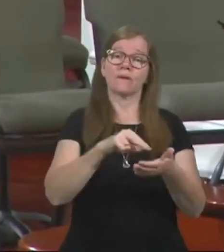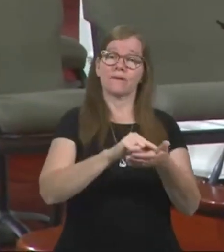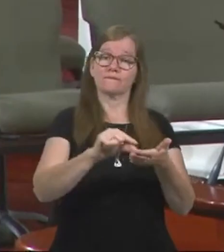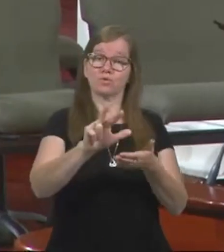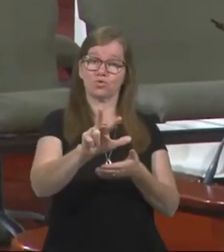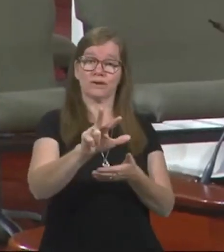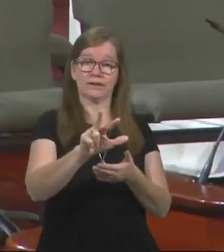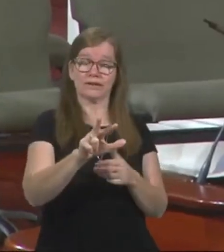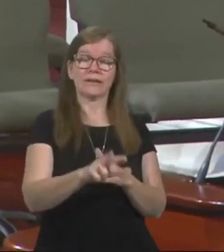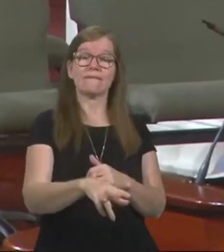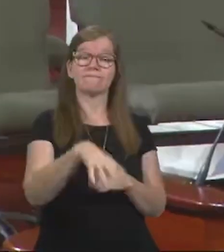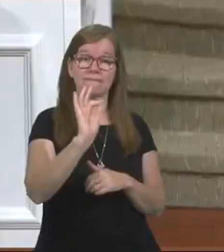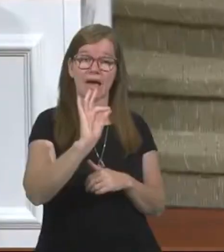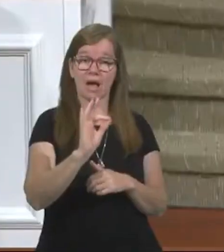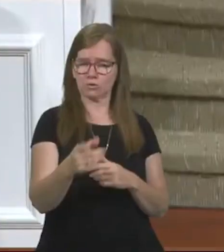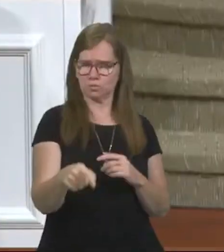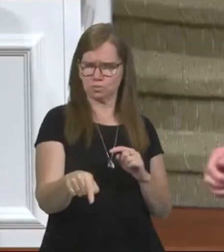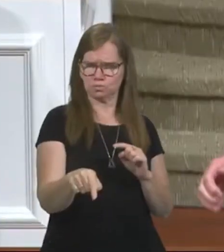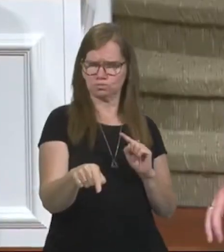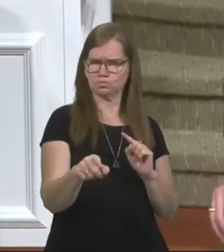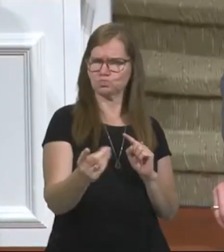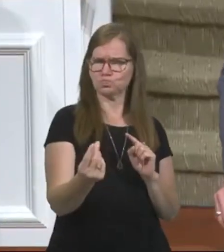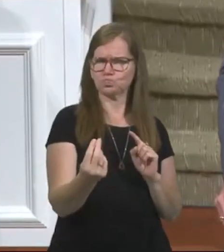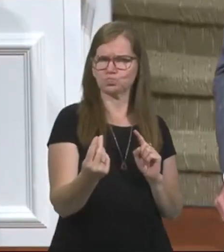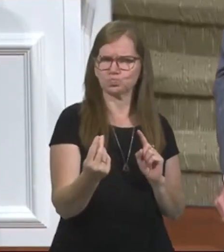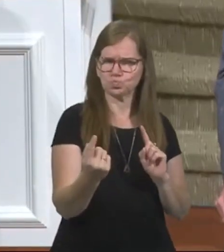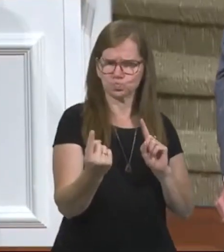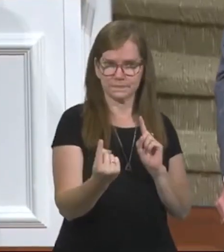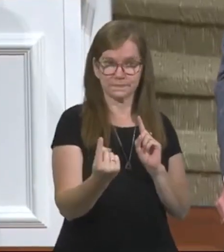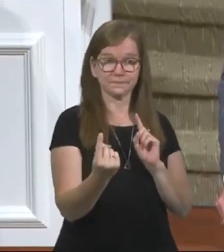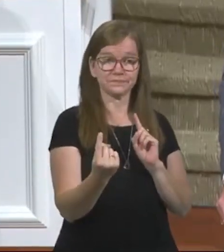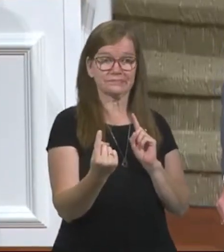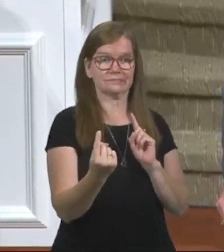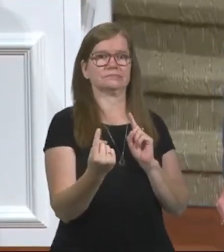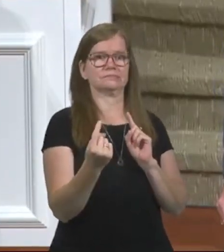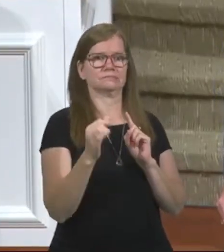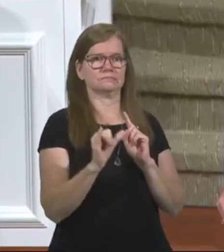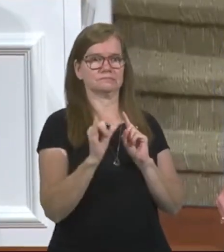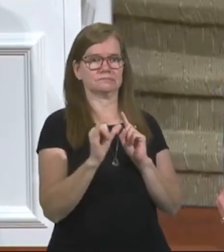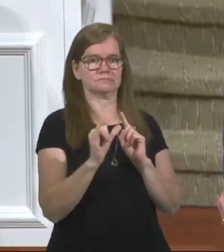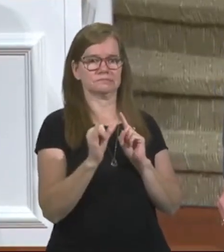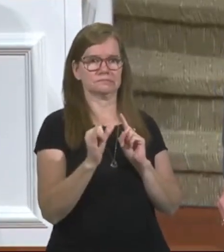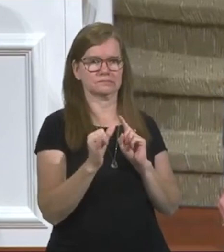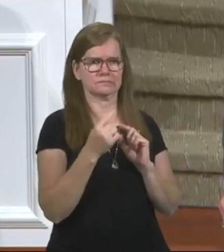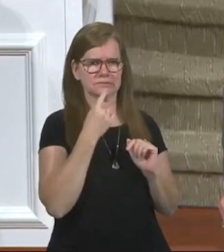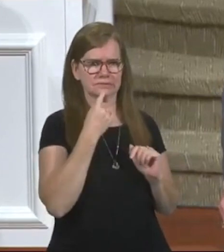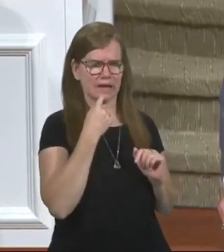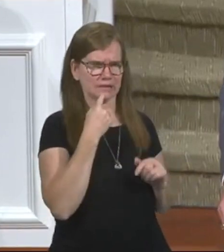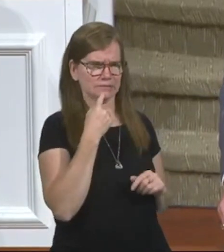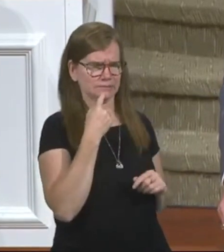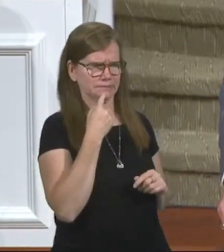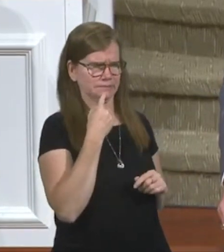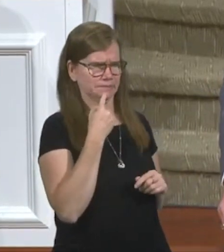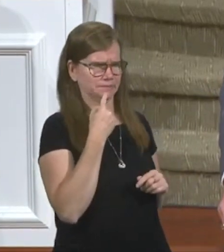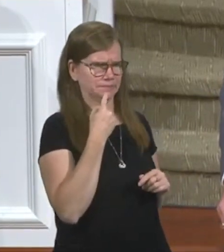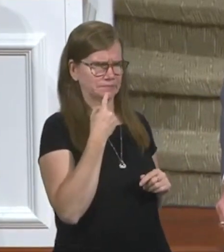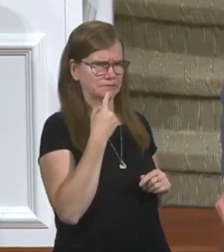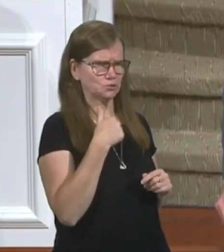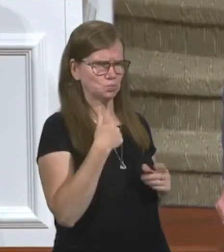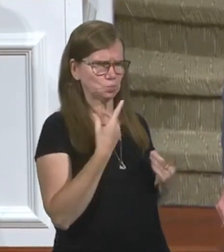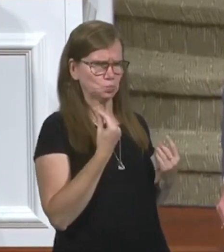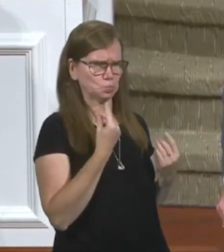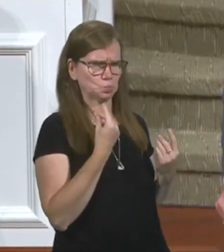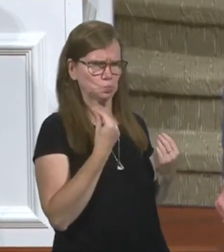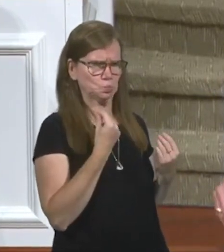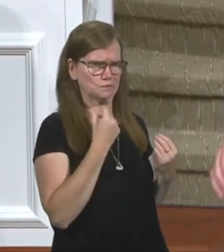Now we find the response of this foreman, this steward. Then the steward said within himself, what shall